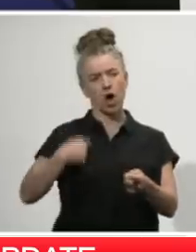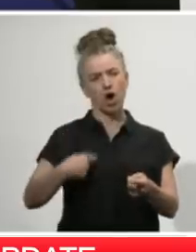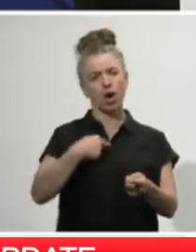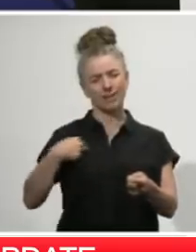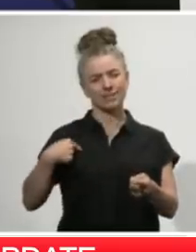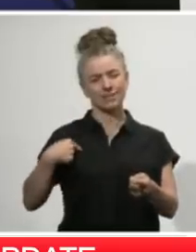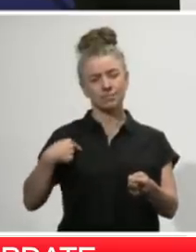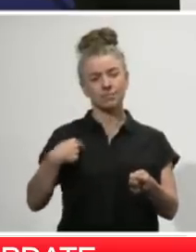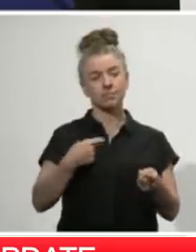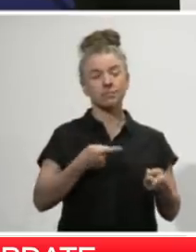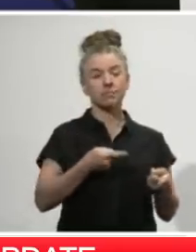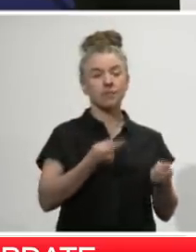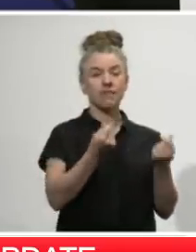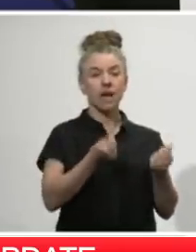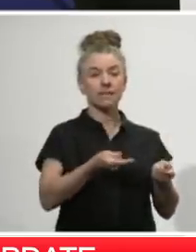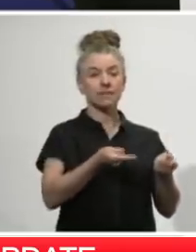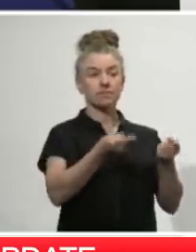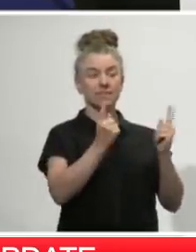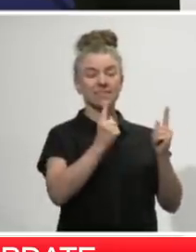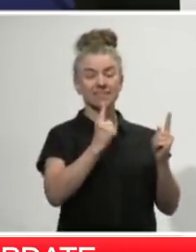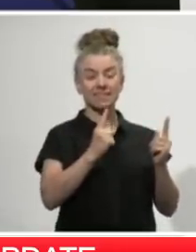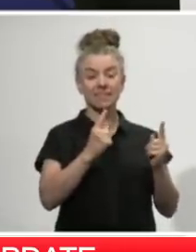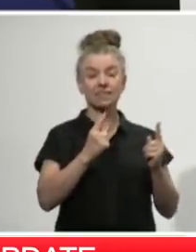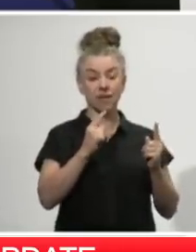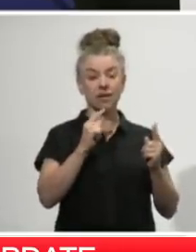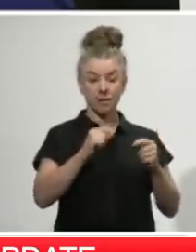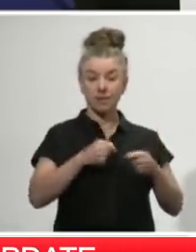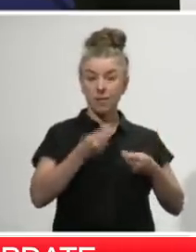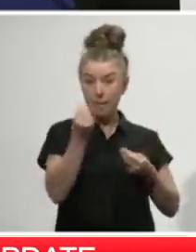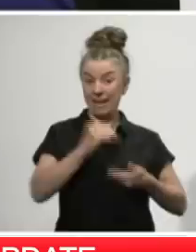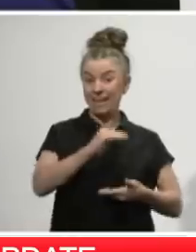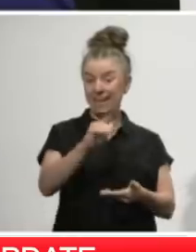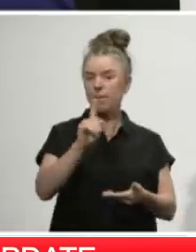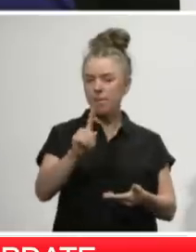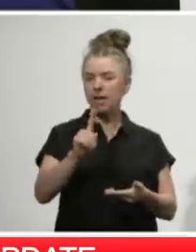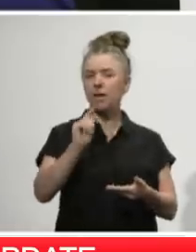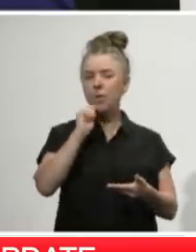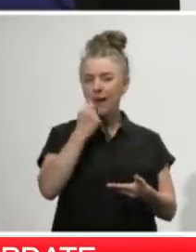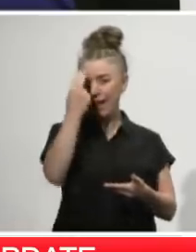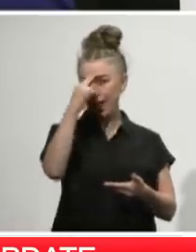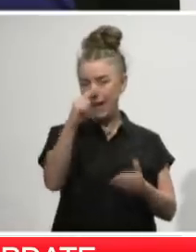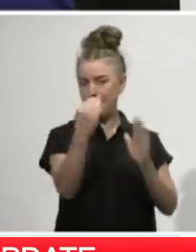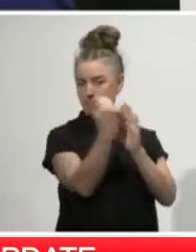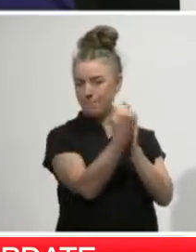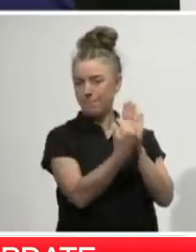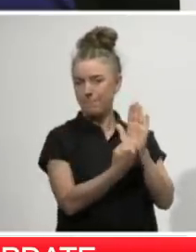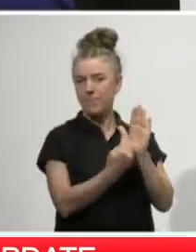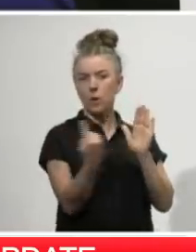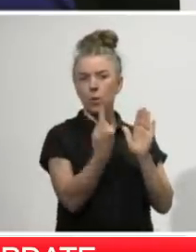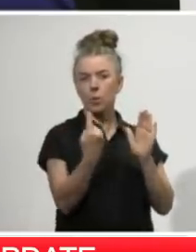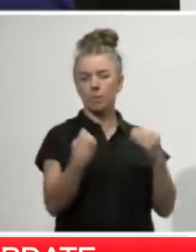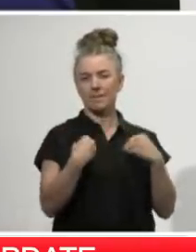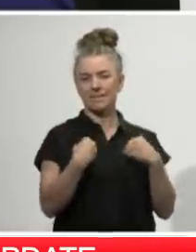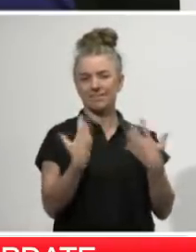he said the Republic Register will follow. That searchable database will be available shortly.